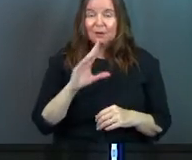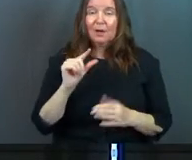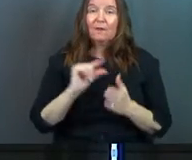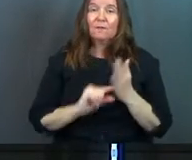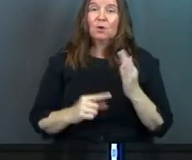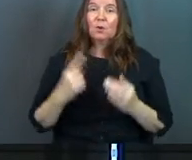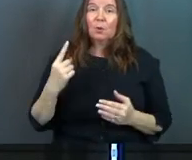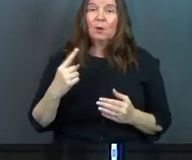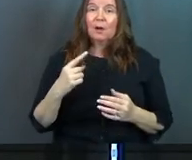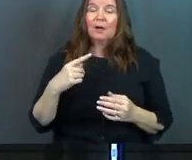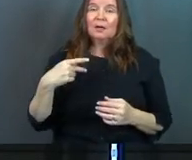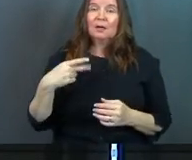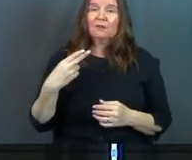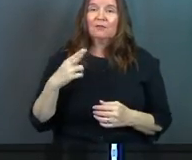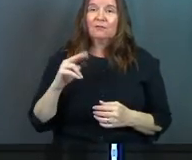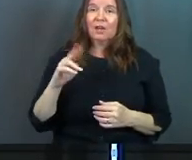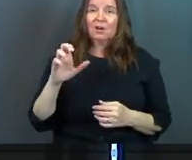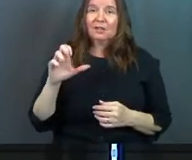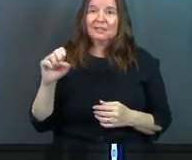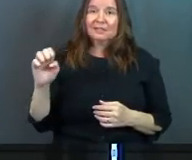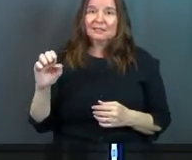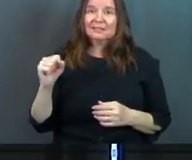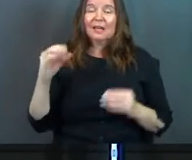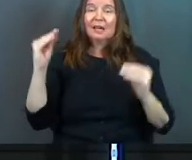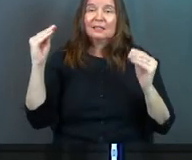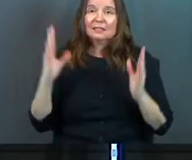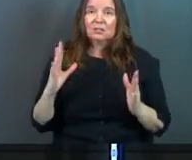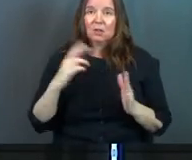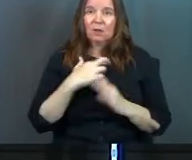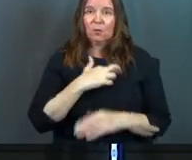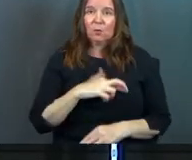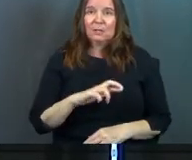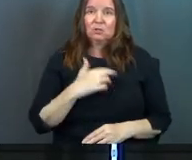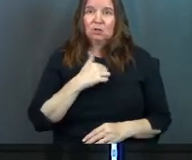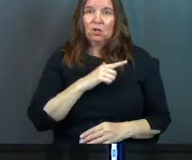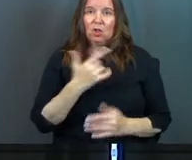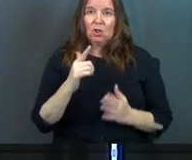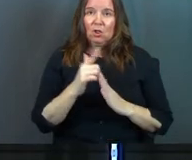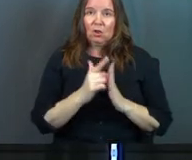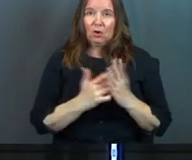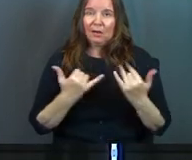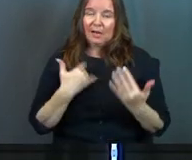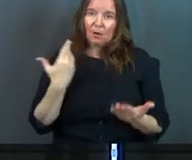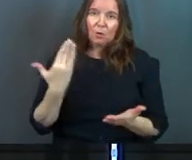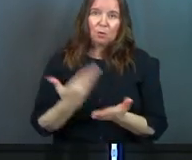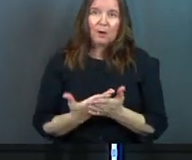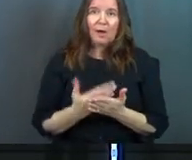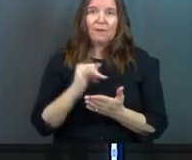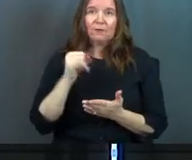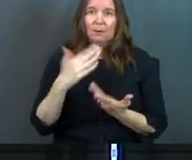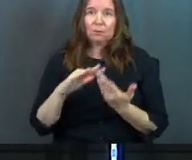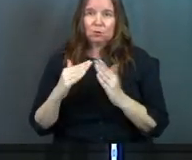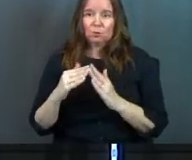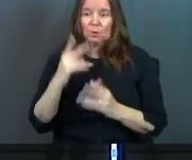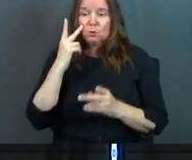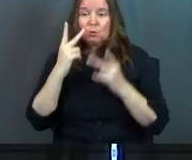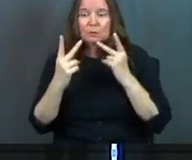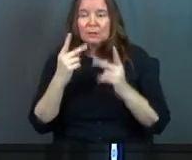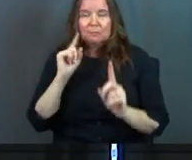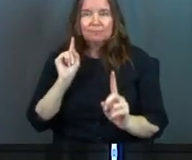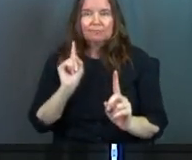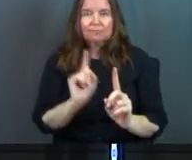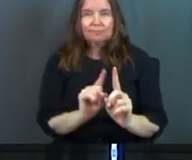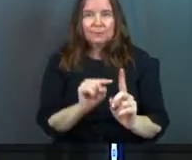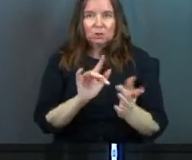Verse one, some Pharisees and teachers of religious law now arrived from Jerusalem to see Jesus. So this is a delegation.